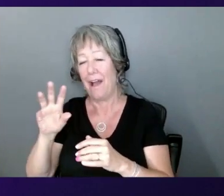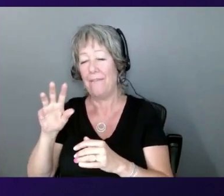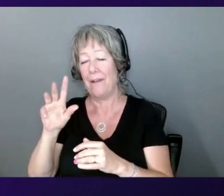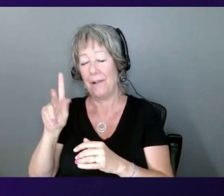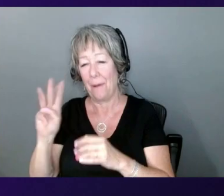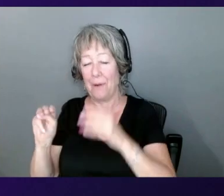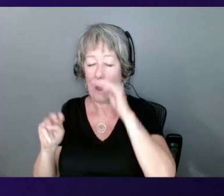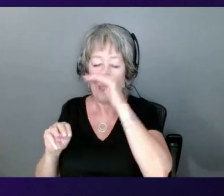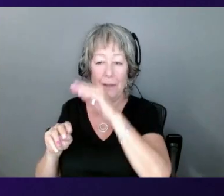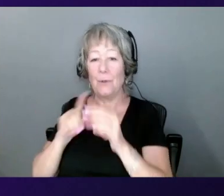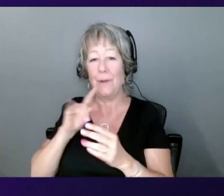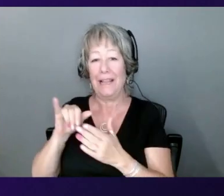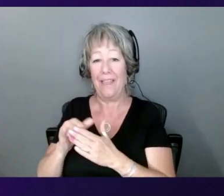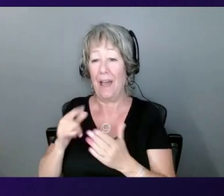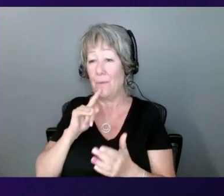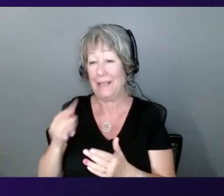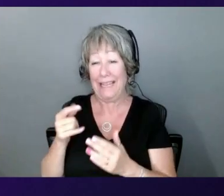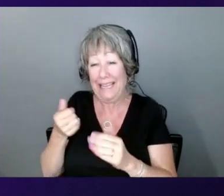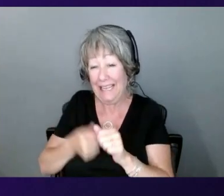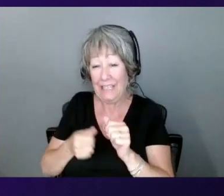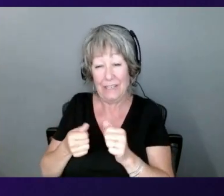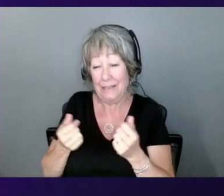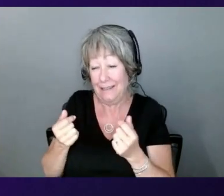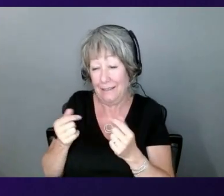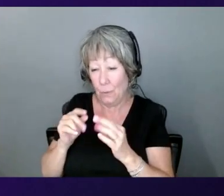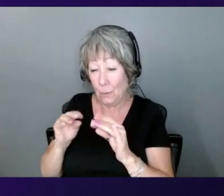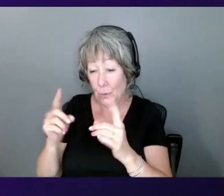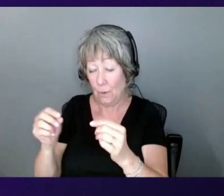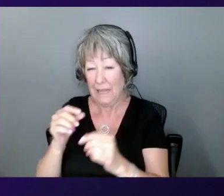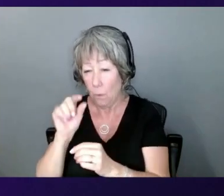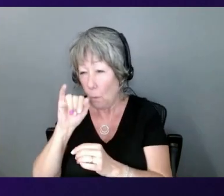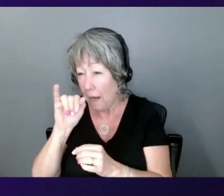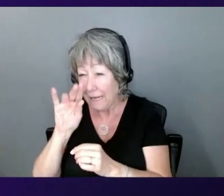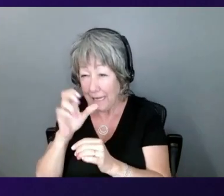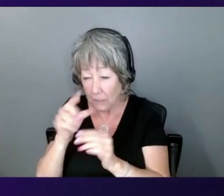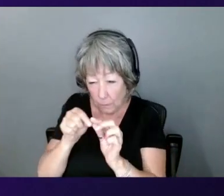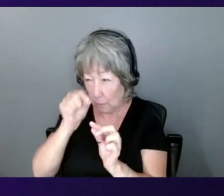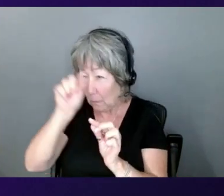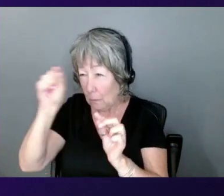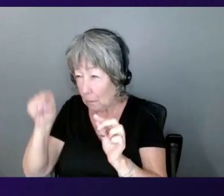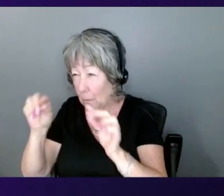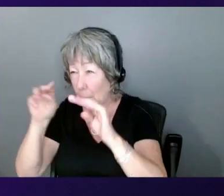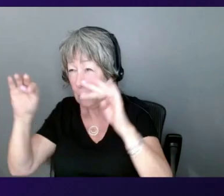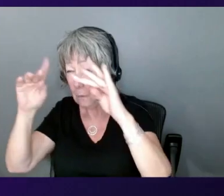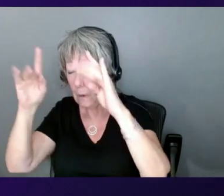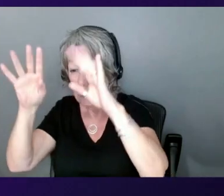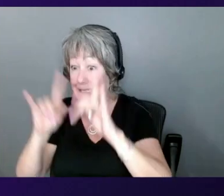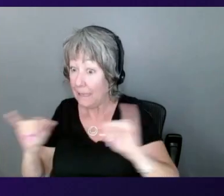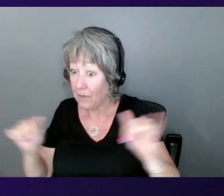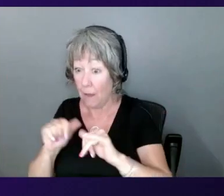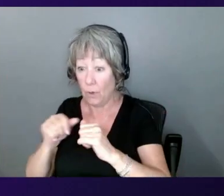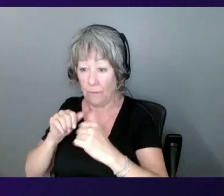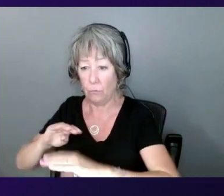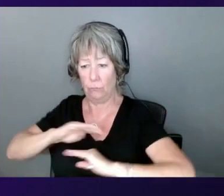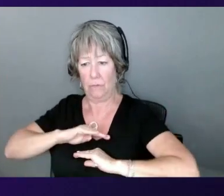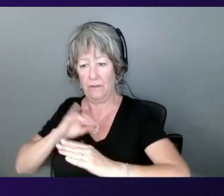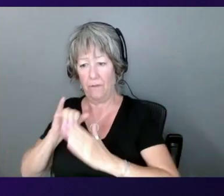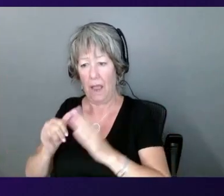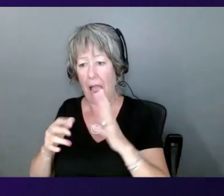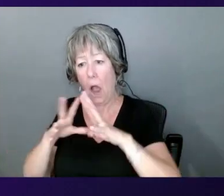bigger than an inch by an inch. Once you do that, you still need to meet the volume demand. You need to be cost-efficient.